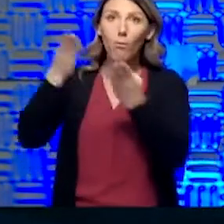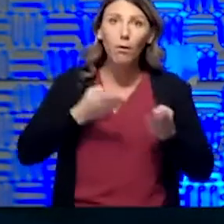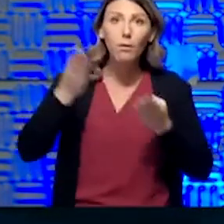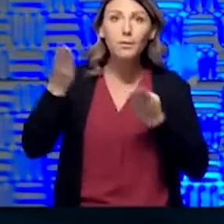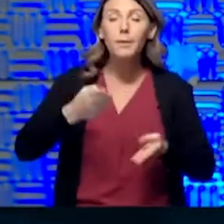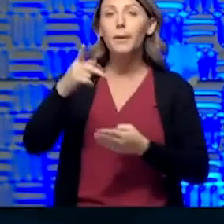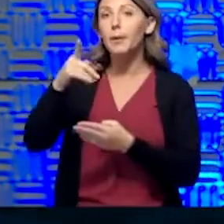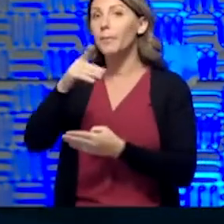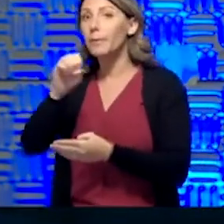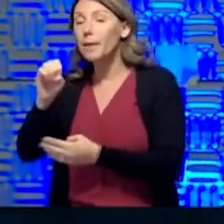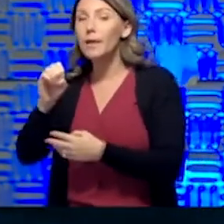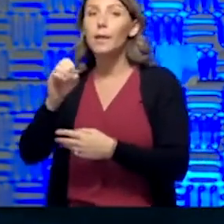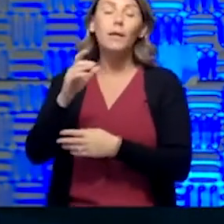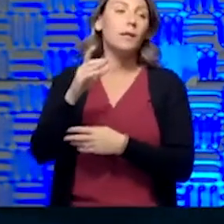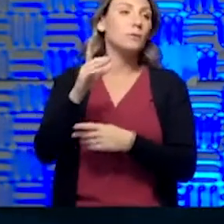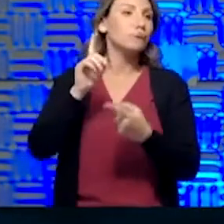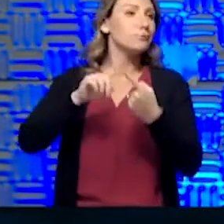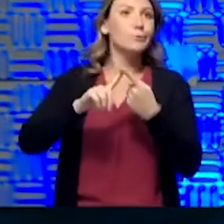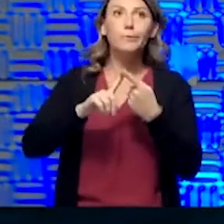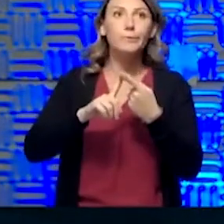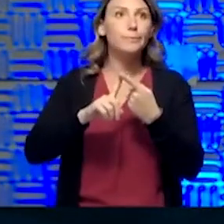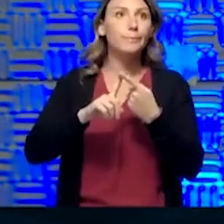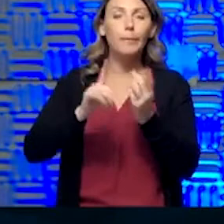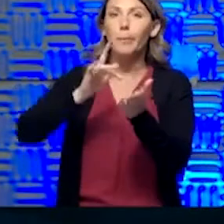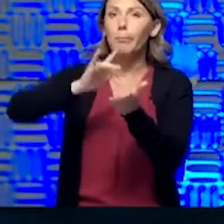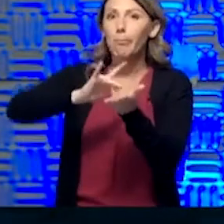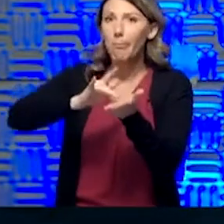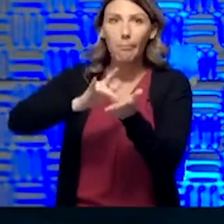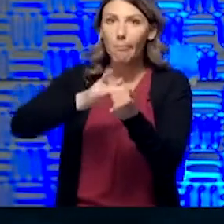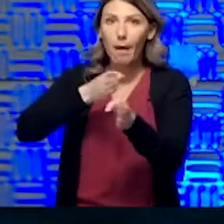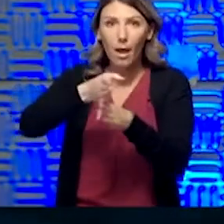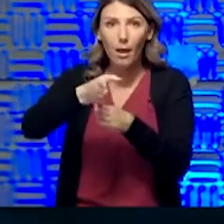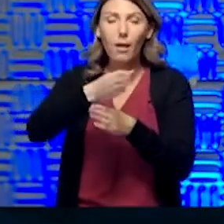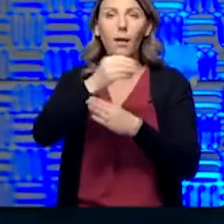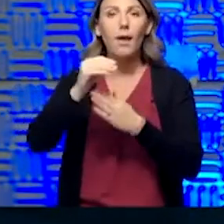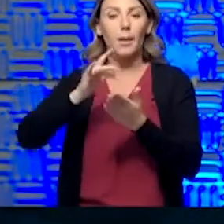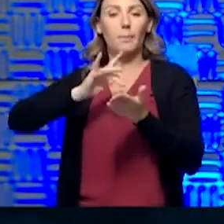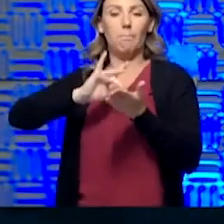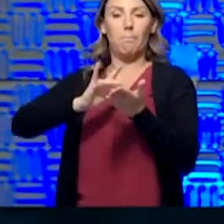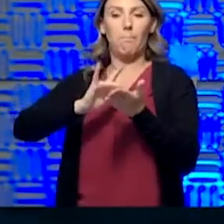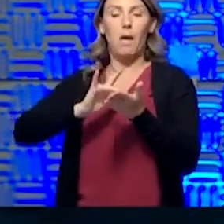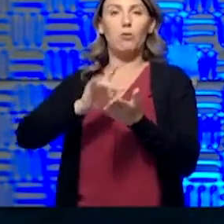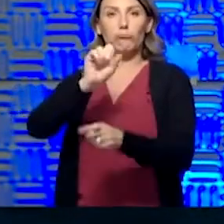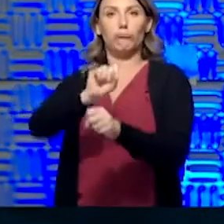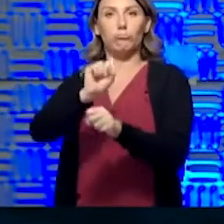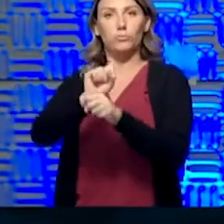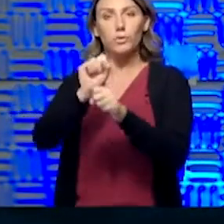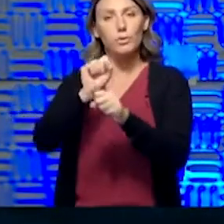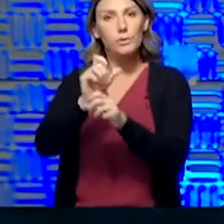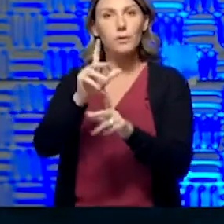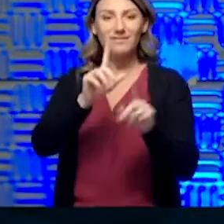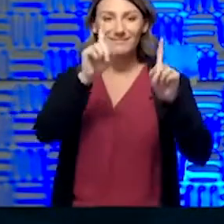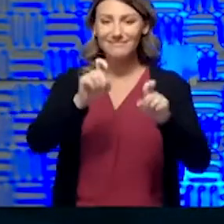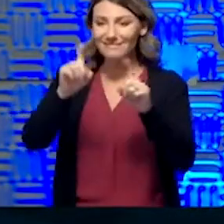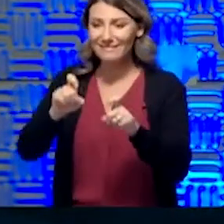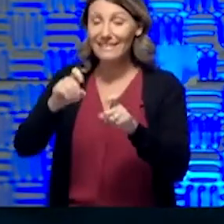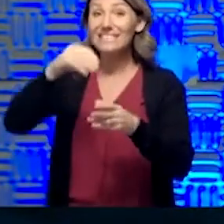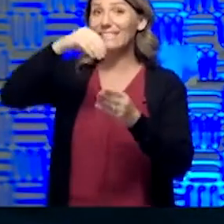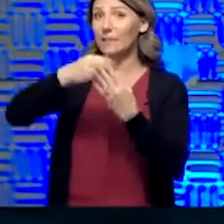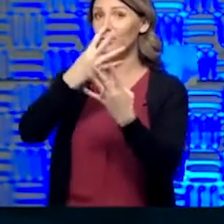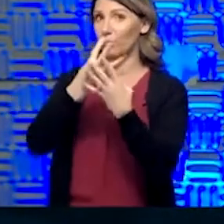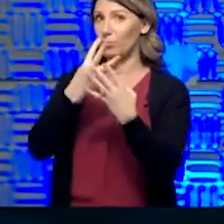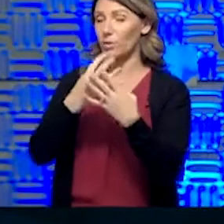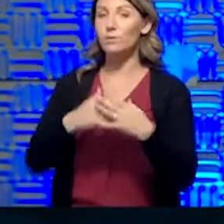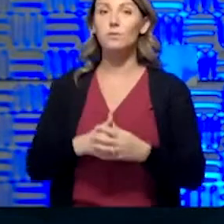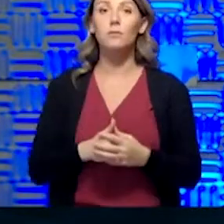counties to medics and medical personnel doing testing in the prison. We've got